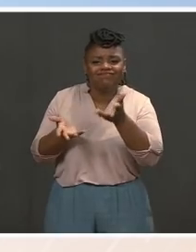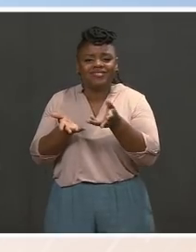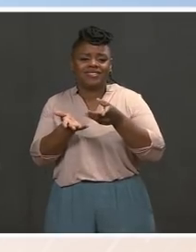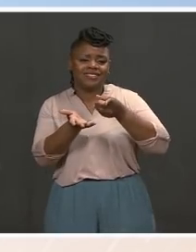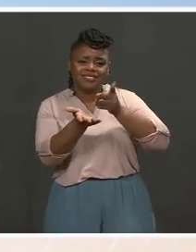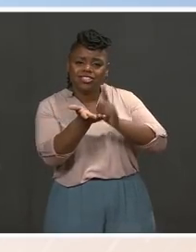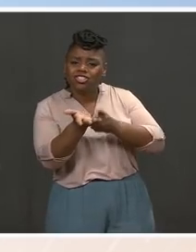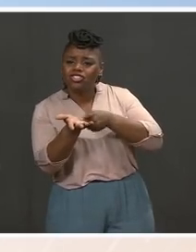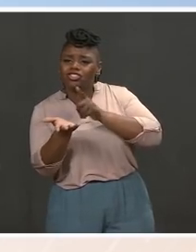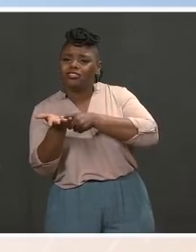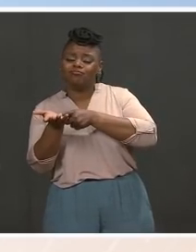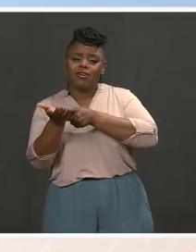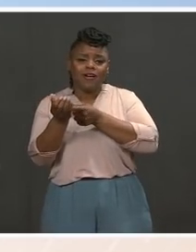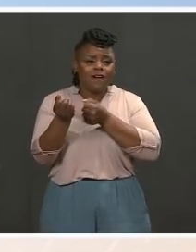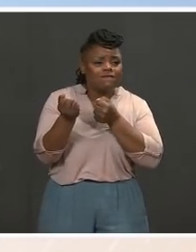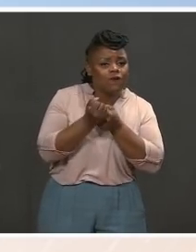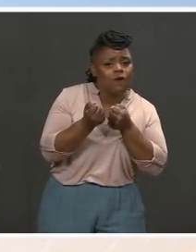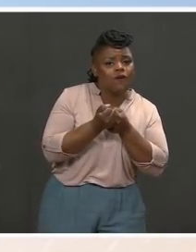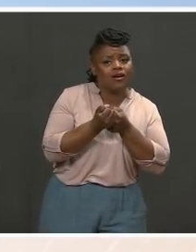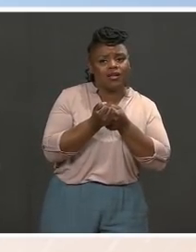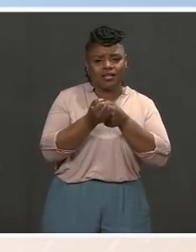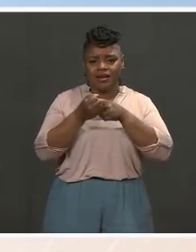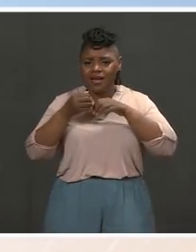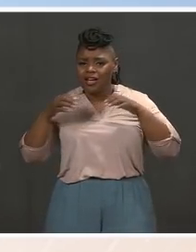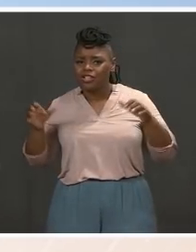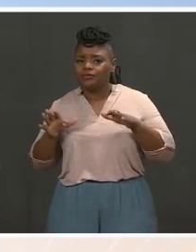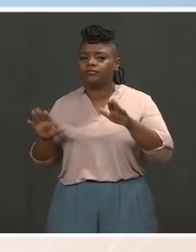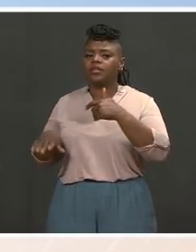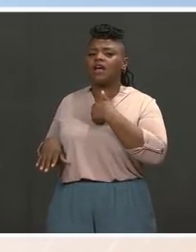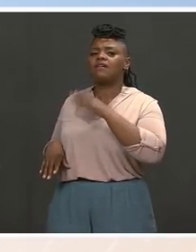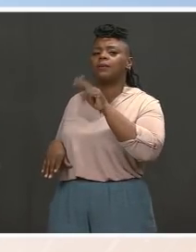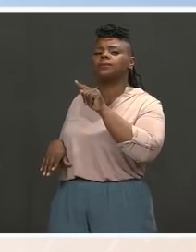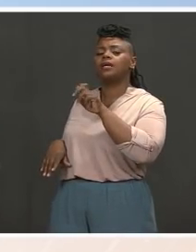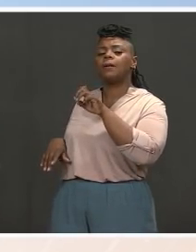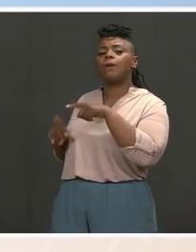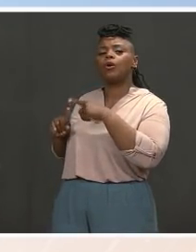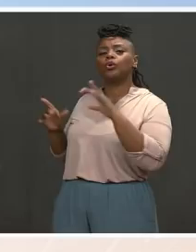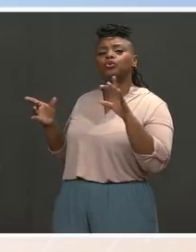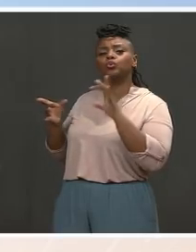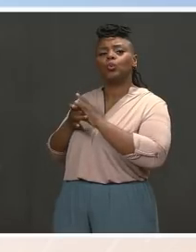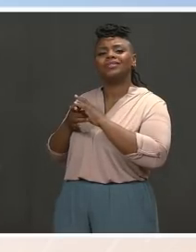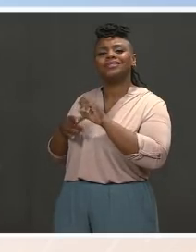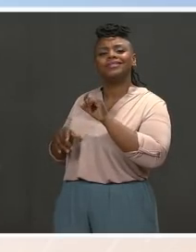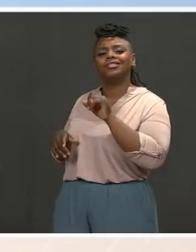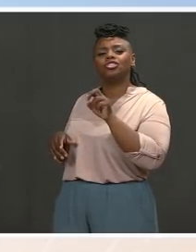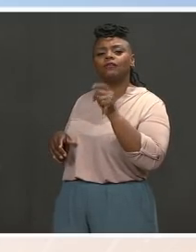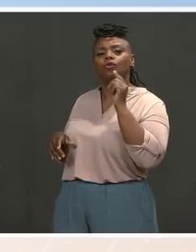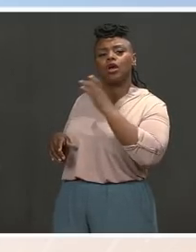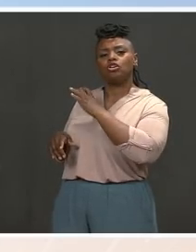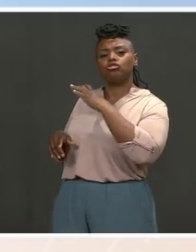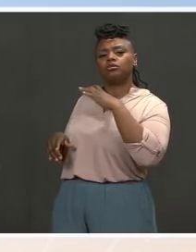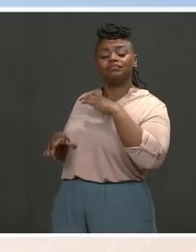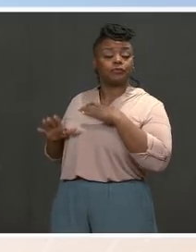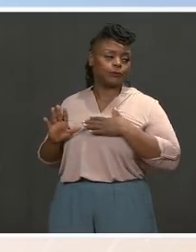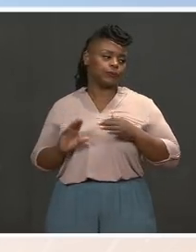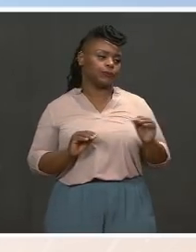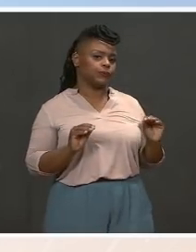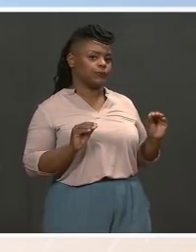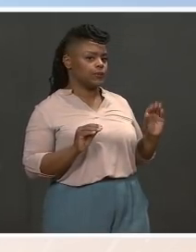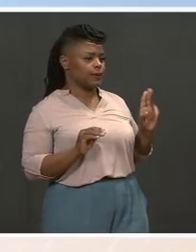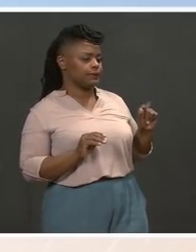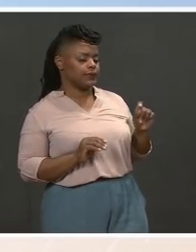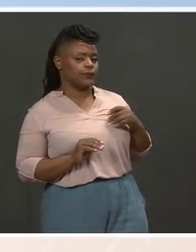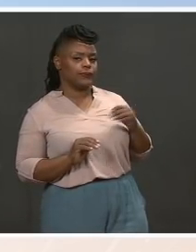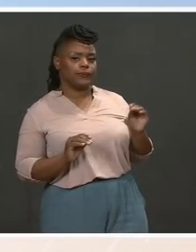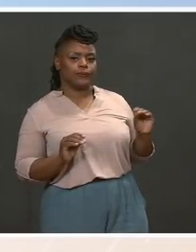for action moving forward. And is there an update on his joint session to Congress? MS. No update yet. We have a speech